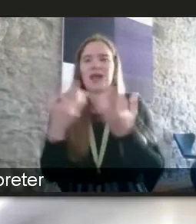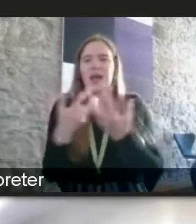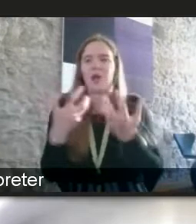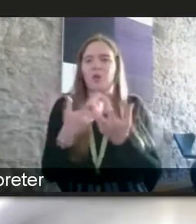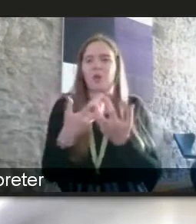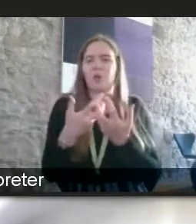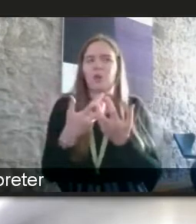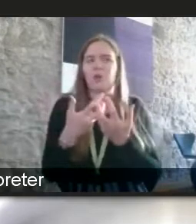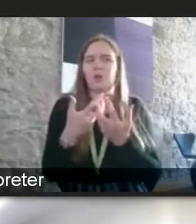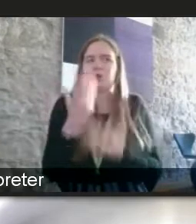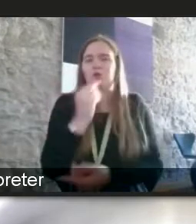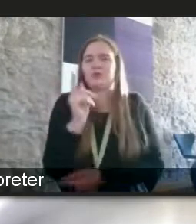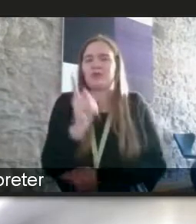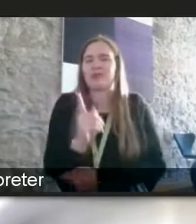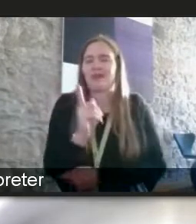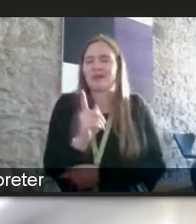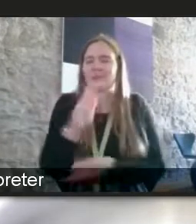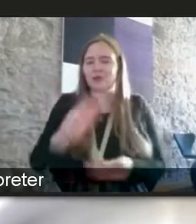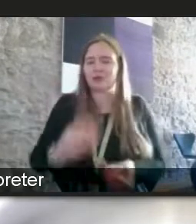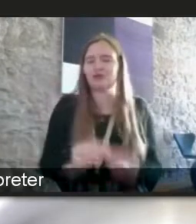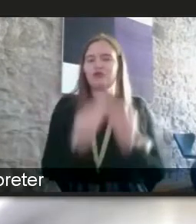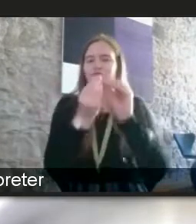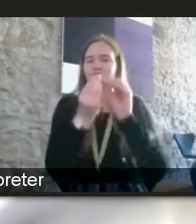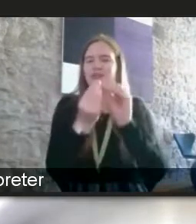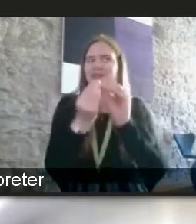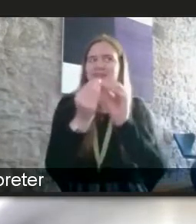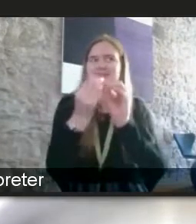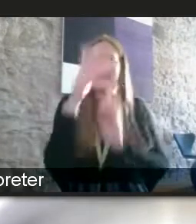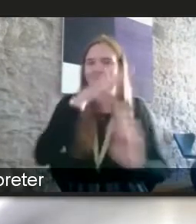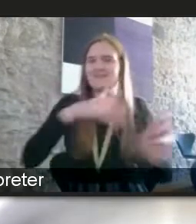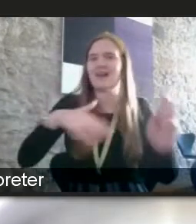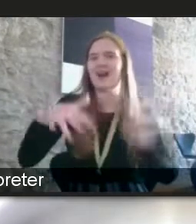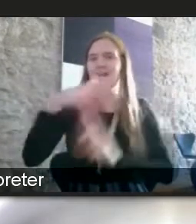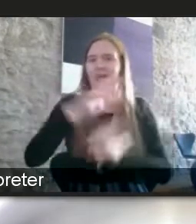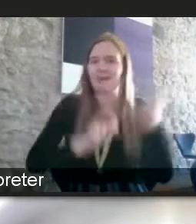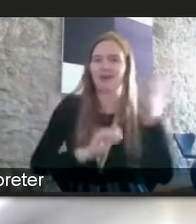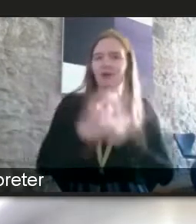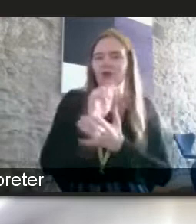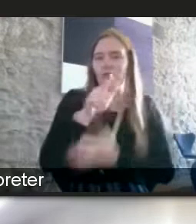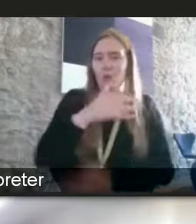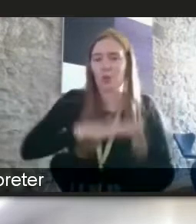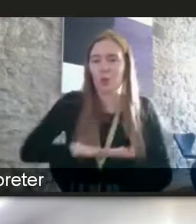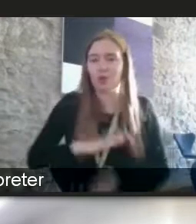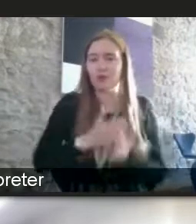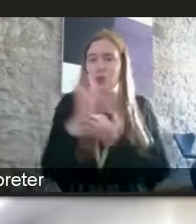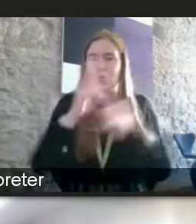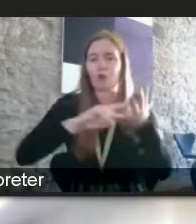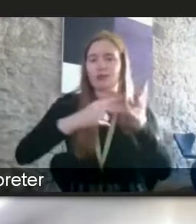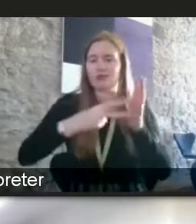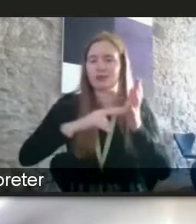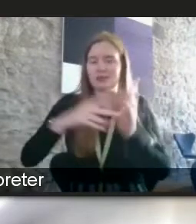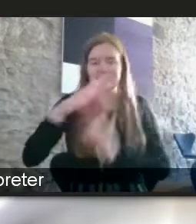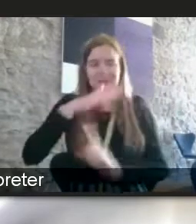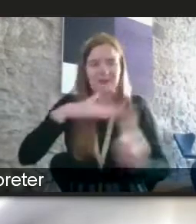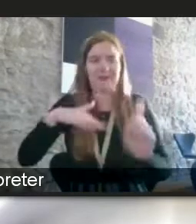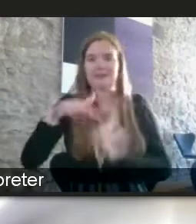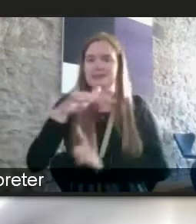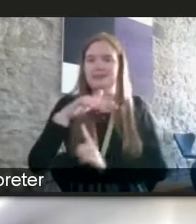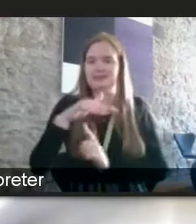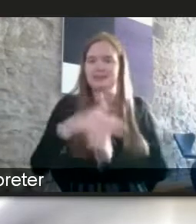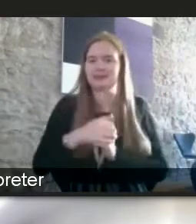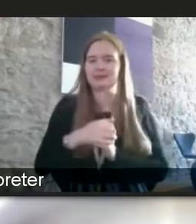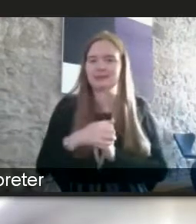use that to create the kind of environments and cultures in organizations and society and enterprises that